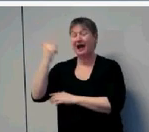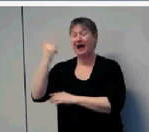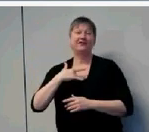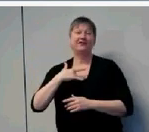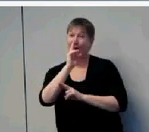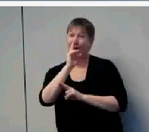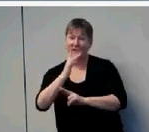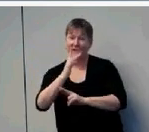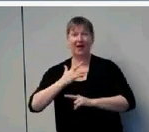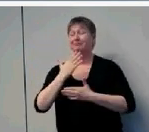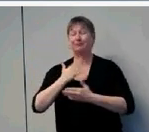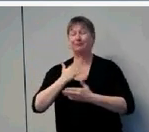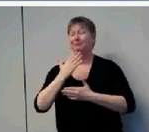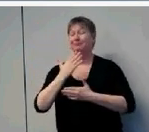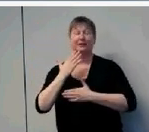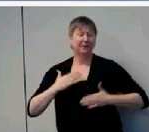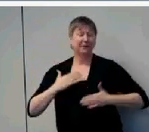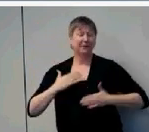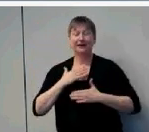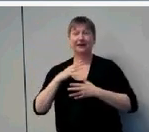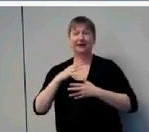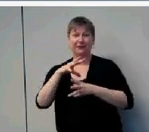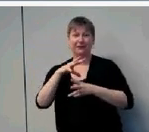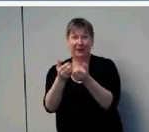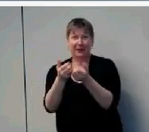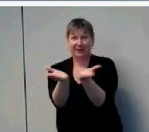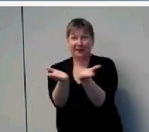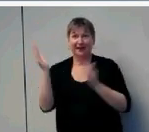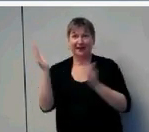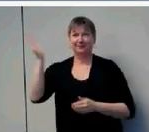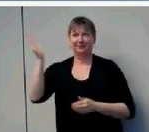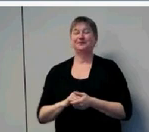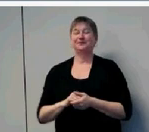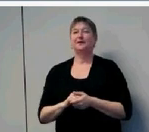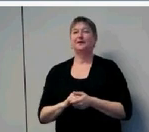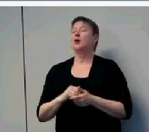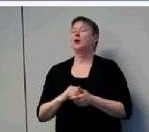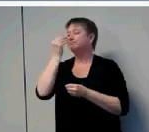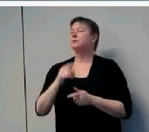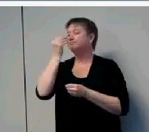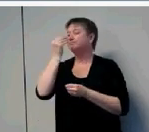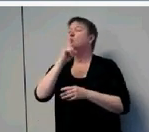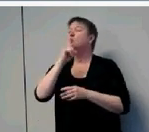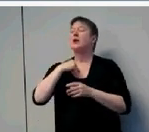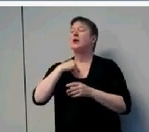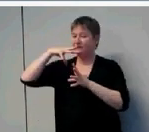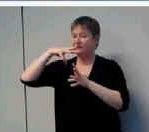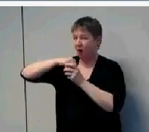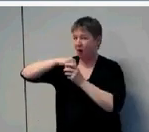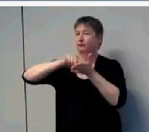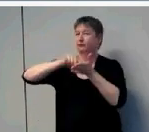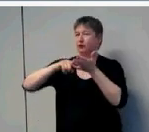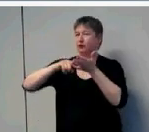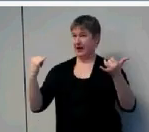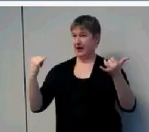with you. We are in the process of conducting a large scale longitudinal study of children who are hard of hearing.